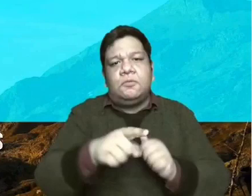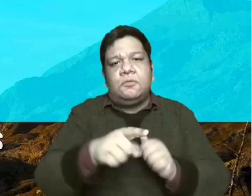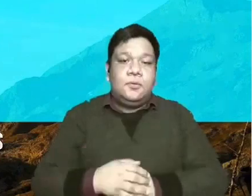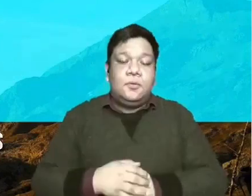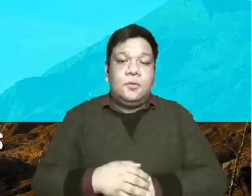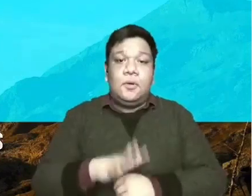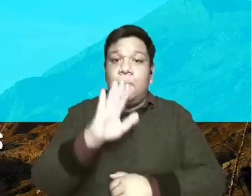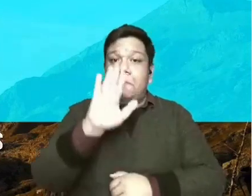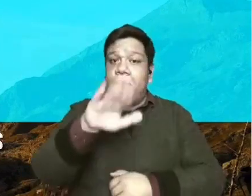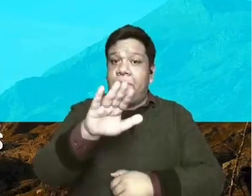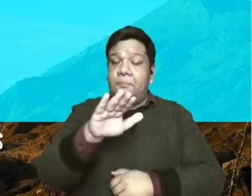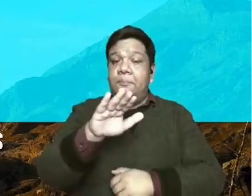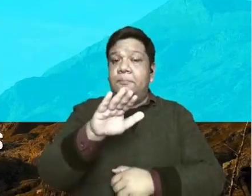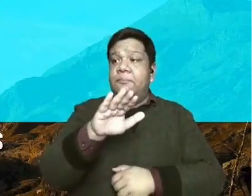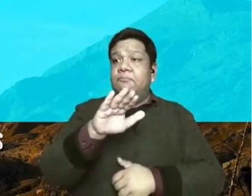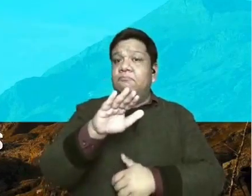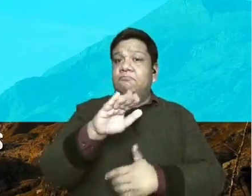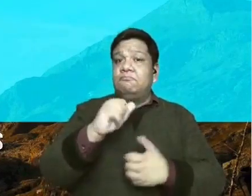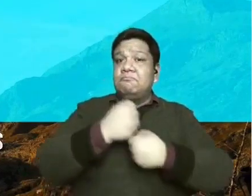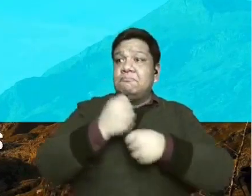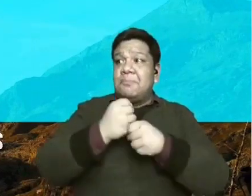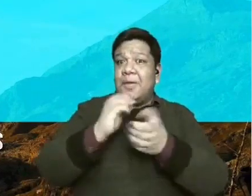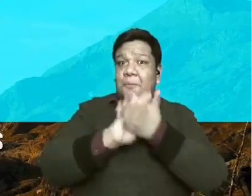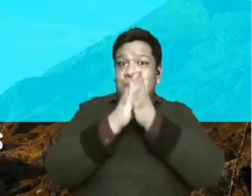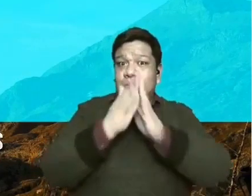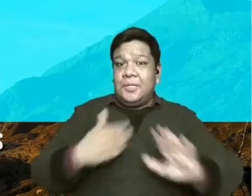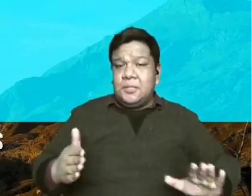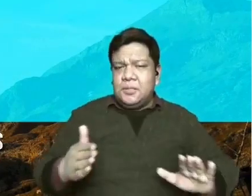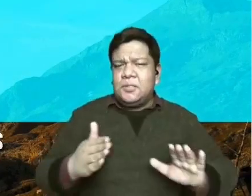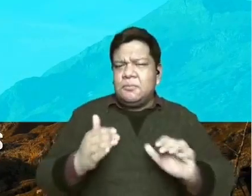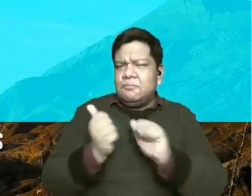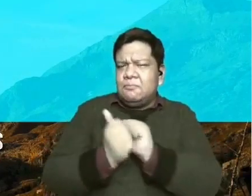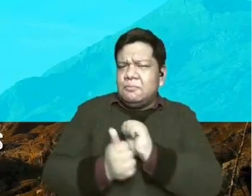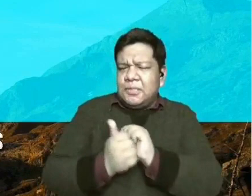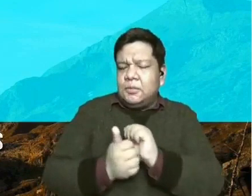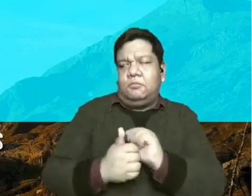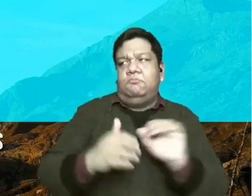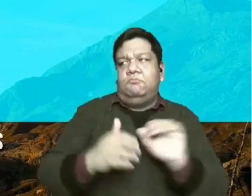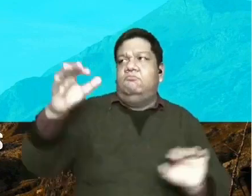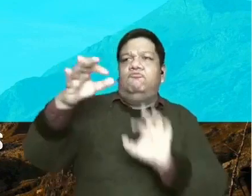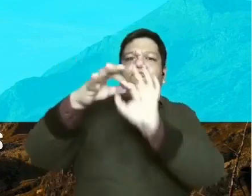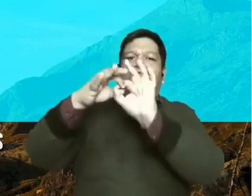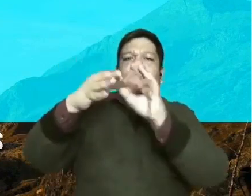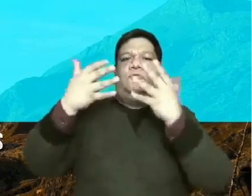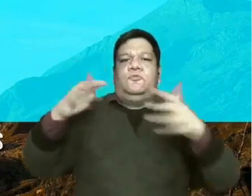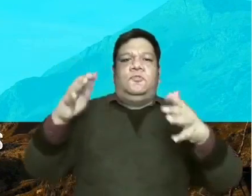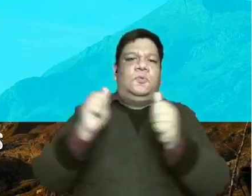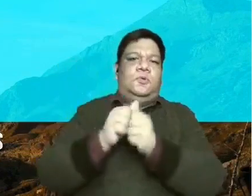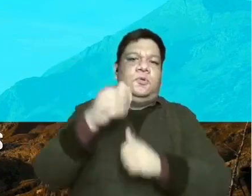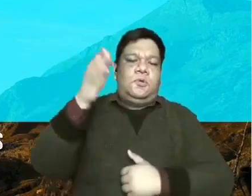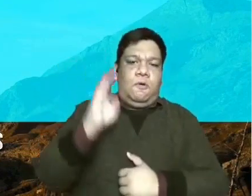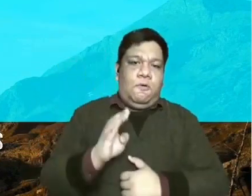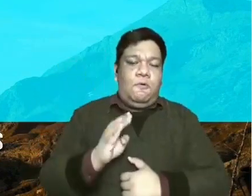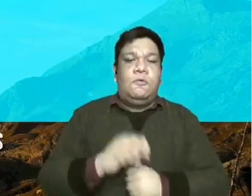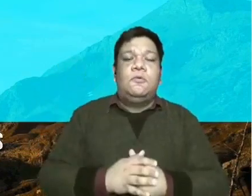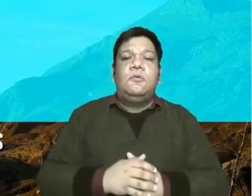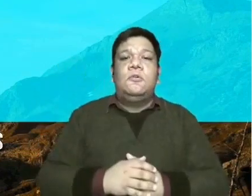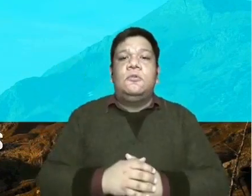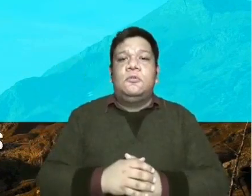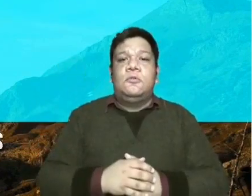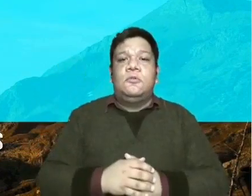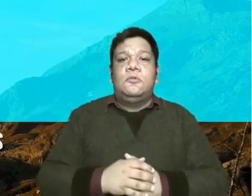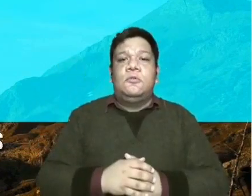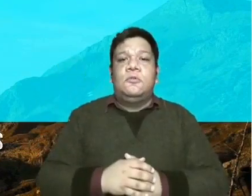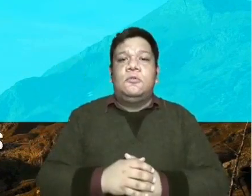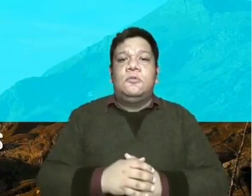of all, peacemakers are people who have been made right with God. Whose sins have been dealt